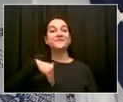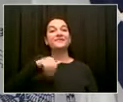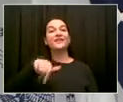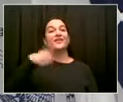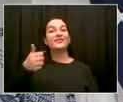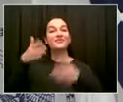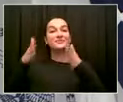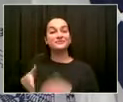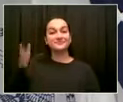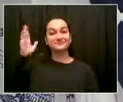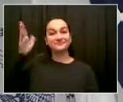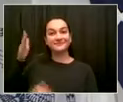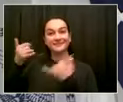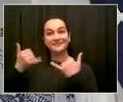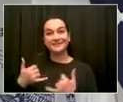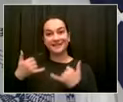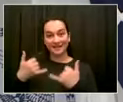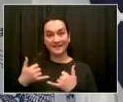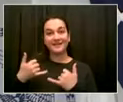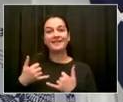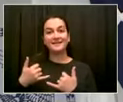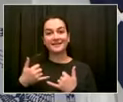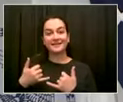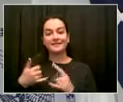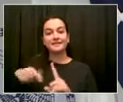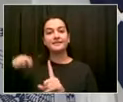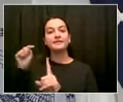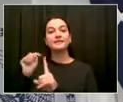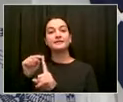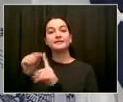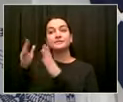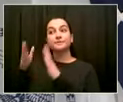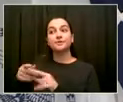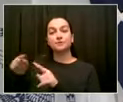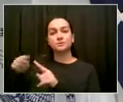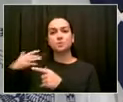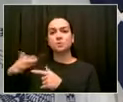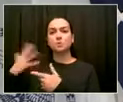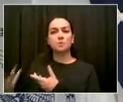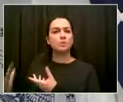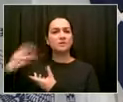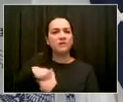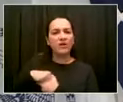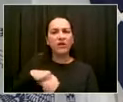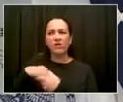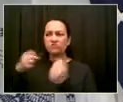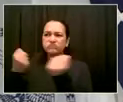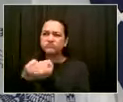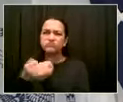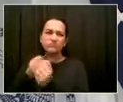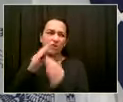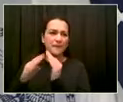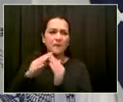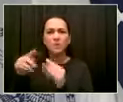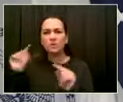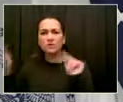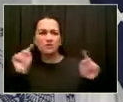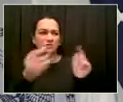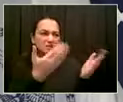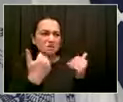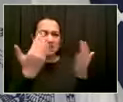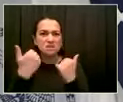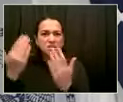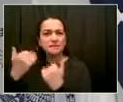admire when folks see a problem and they say, if there's not a solution, we're going to create one. We're going to make something new. We're going to bring the